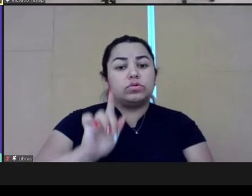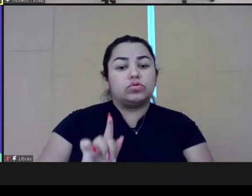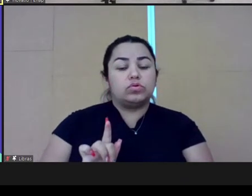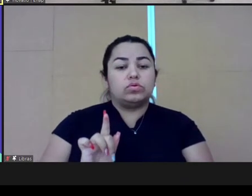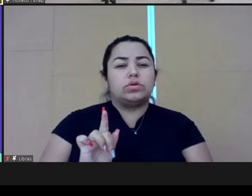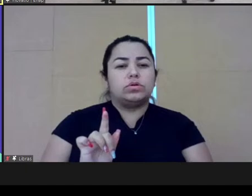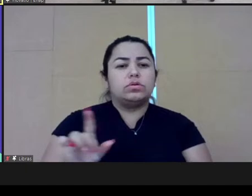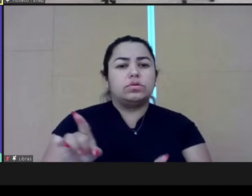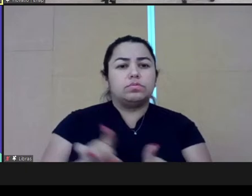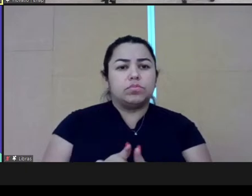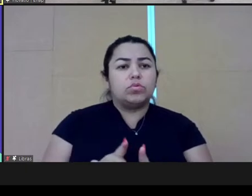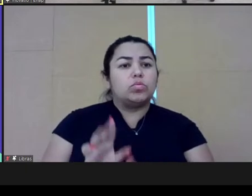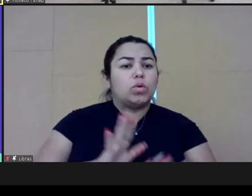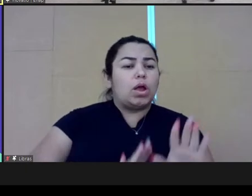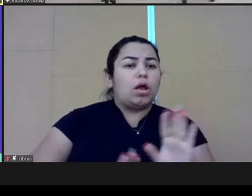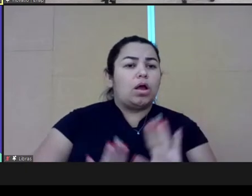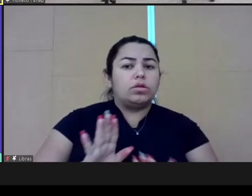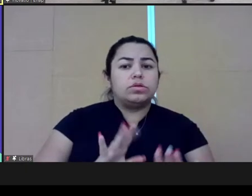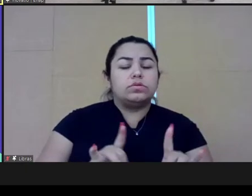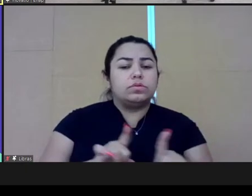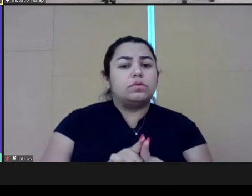incorporate this in your practice.